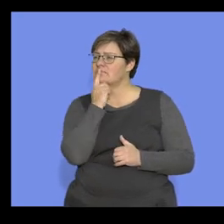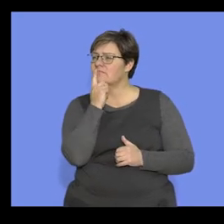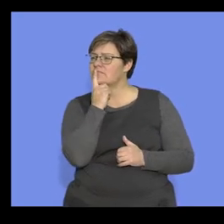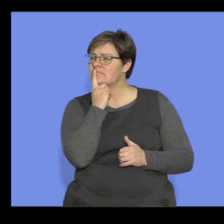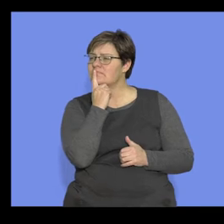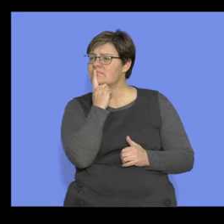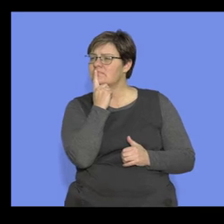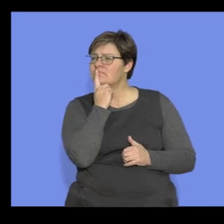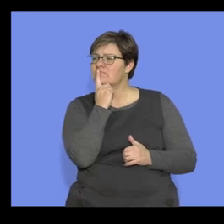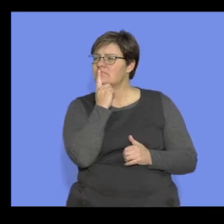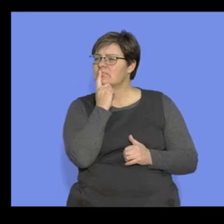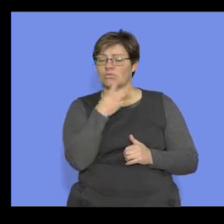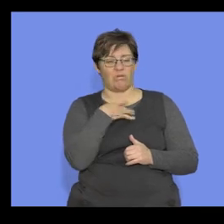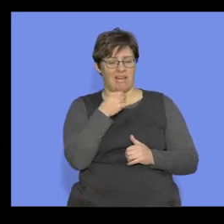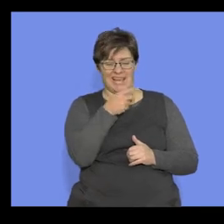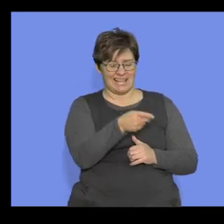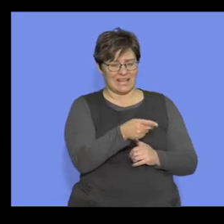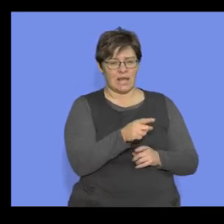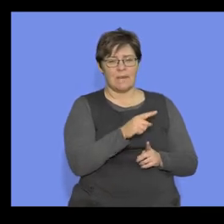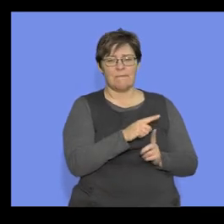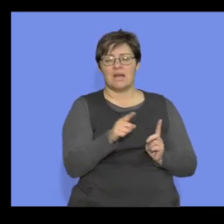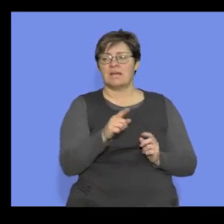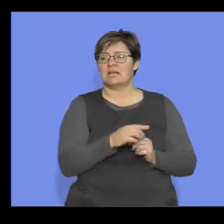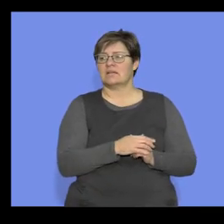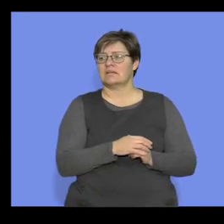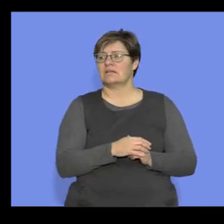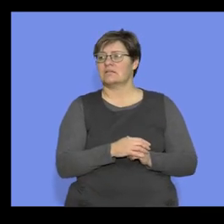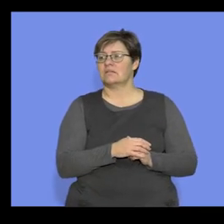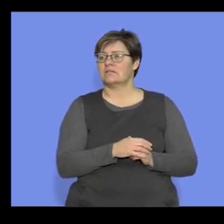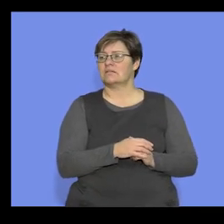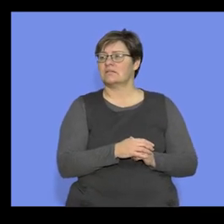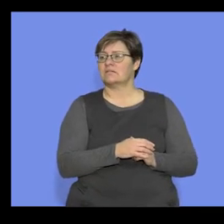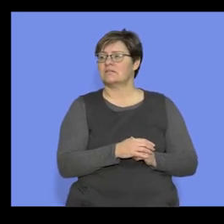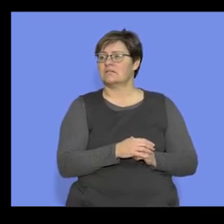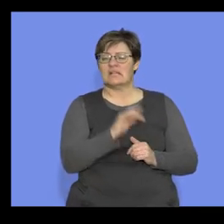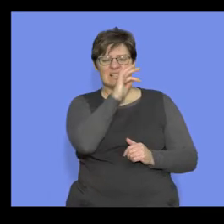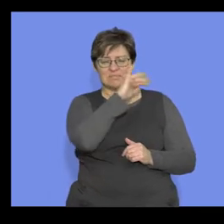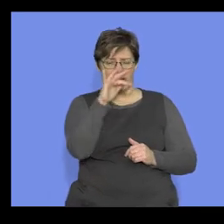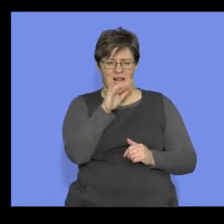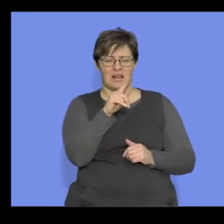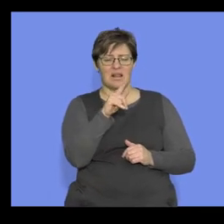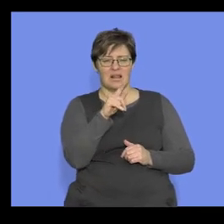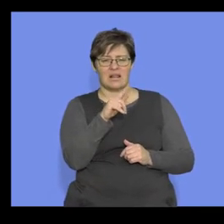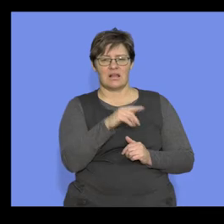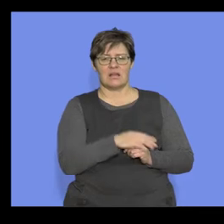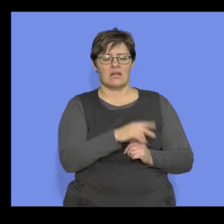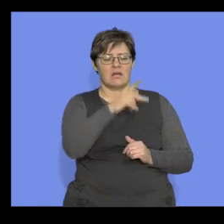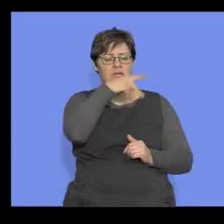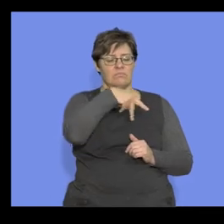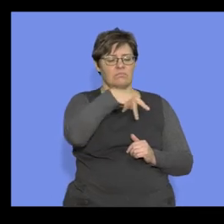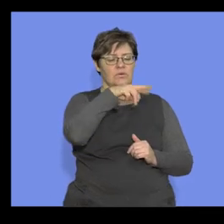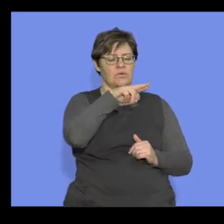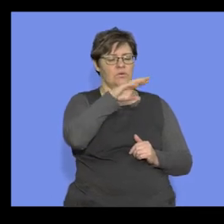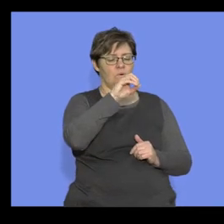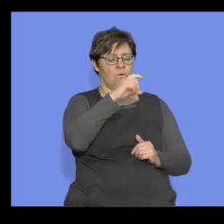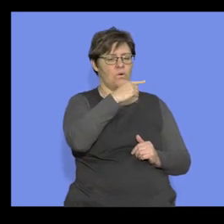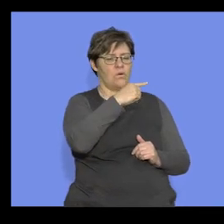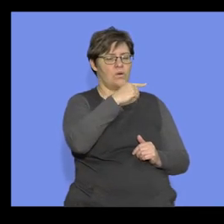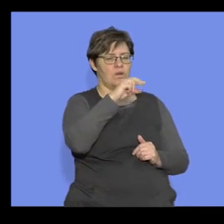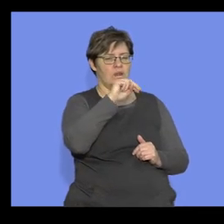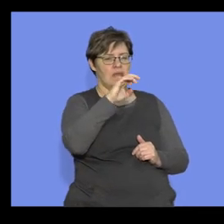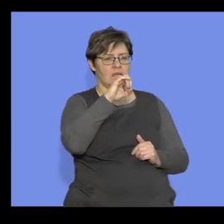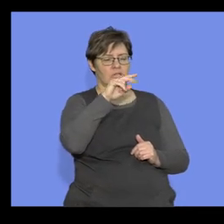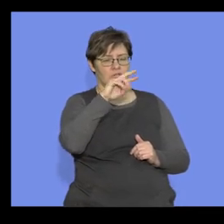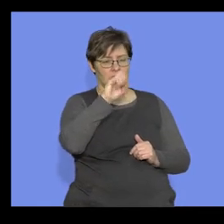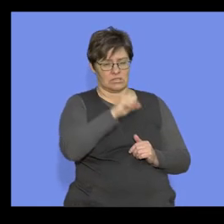right, what's the next one we're going to do? A lot of you don't like this one because, all right, you have to spell it, and that's a prognathus or a brow